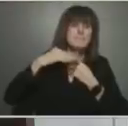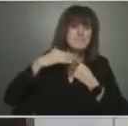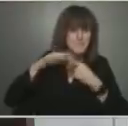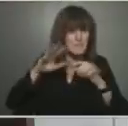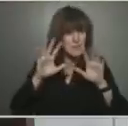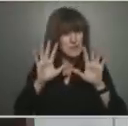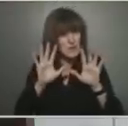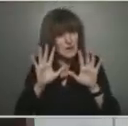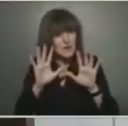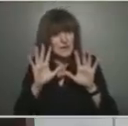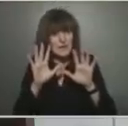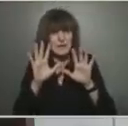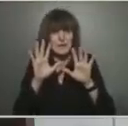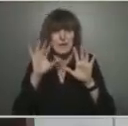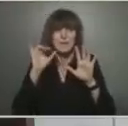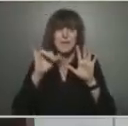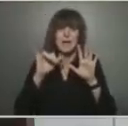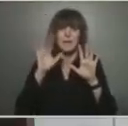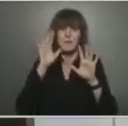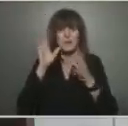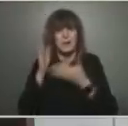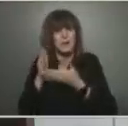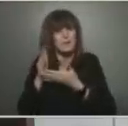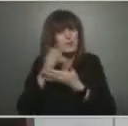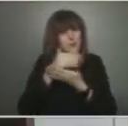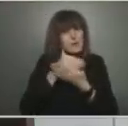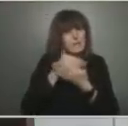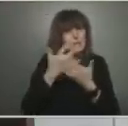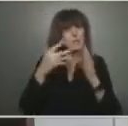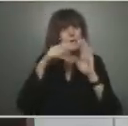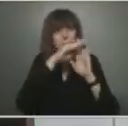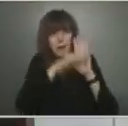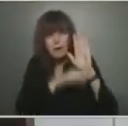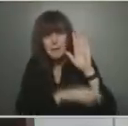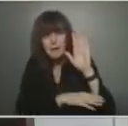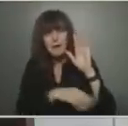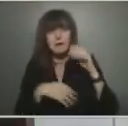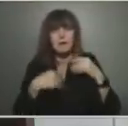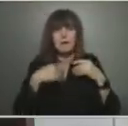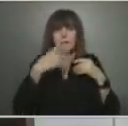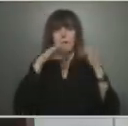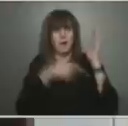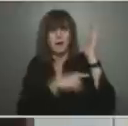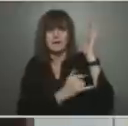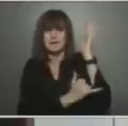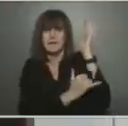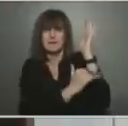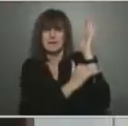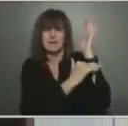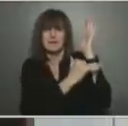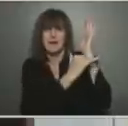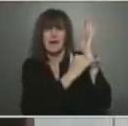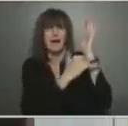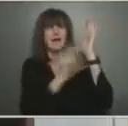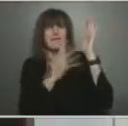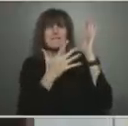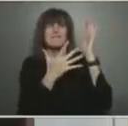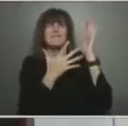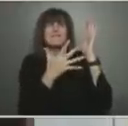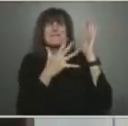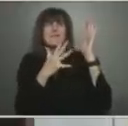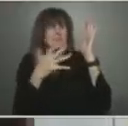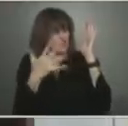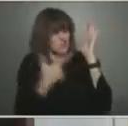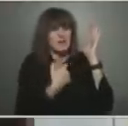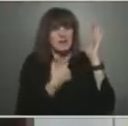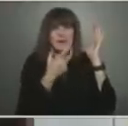have been put in play. No one wants them a minute longer than they have to be, and they have to be proportionate to the risk. I do see the risk going down less